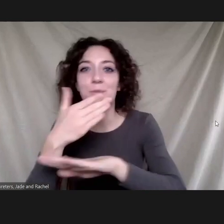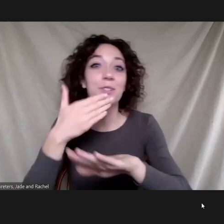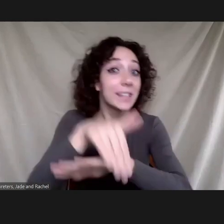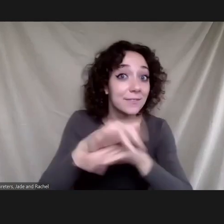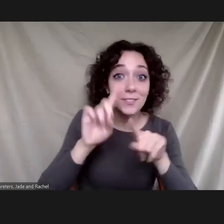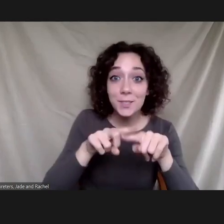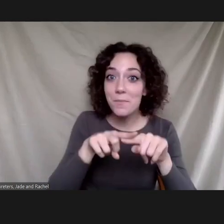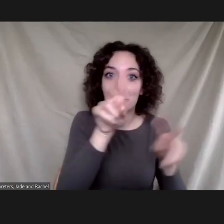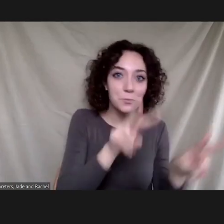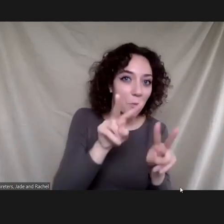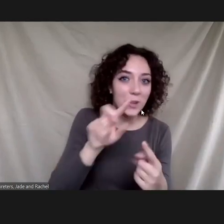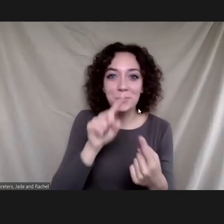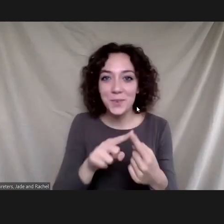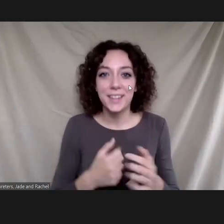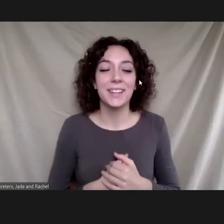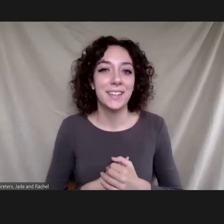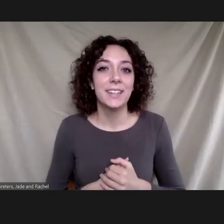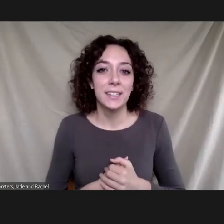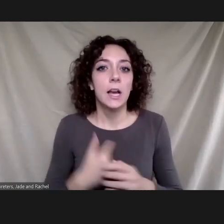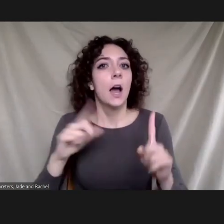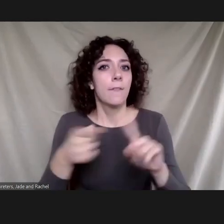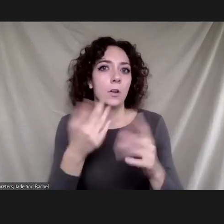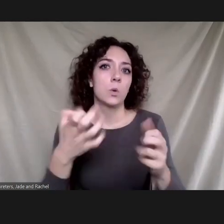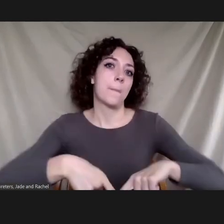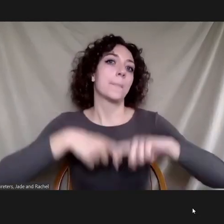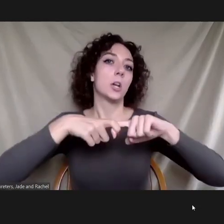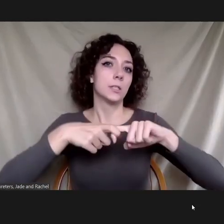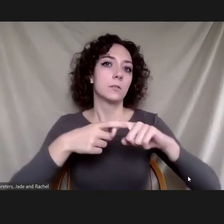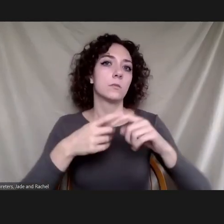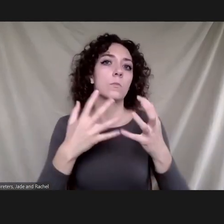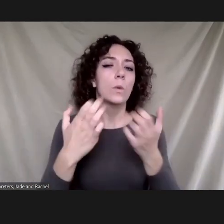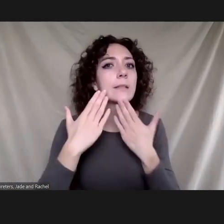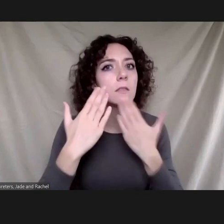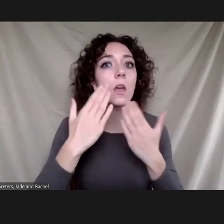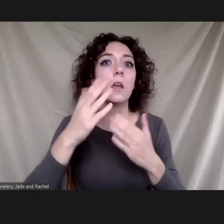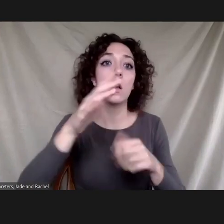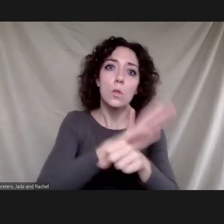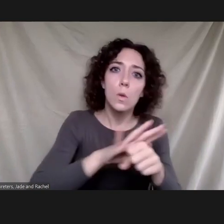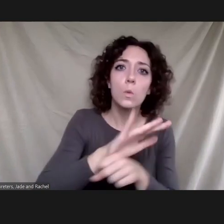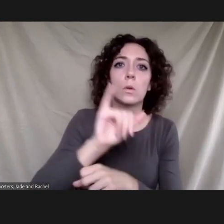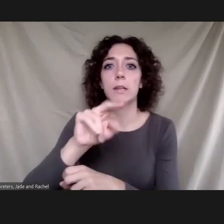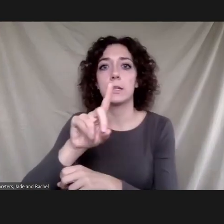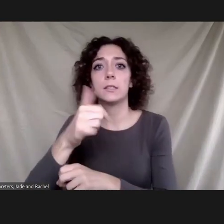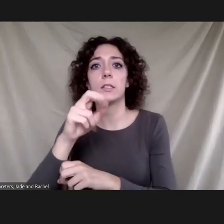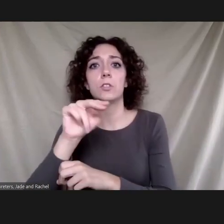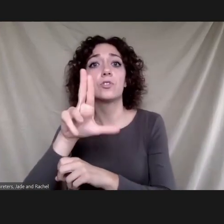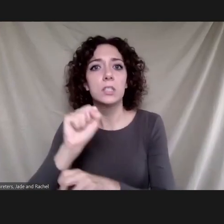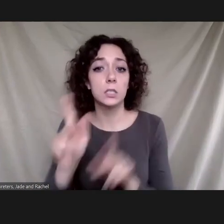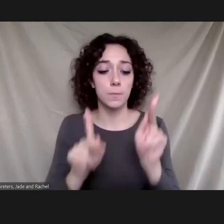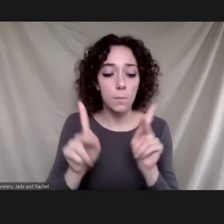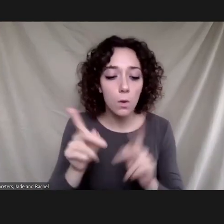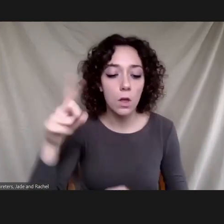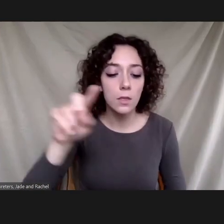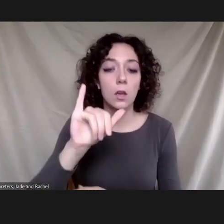when you're watching this i'd first like to pause to acknowledge all local indigenous peoples including the yokuts and miwok